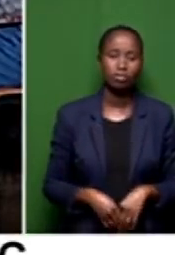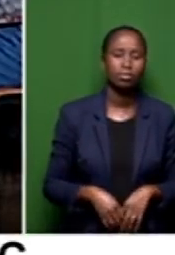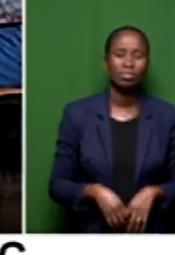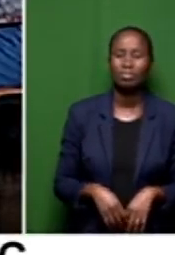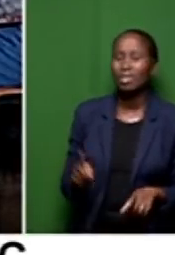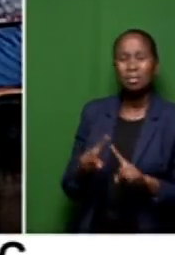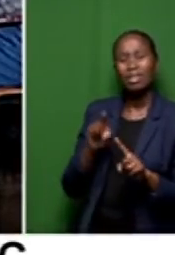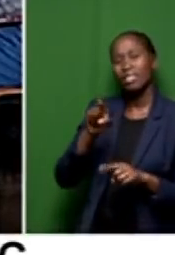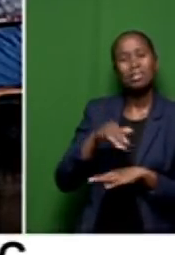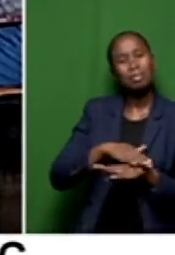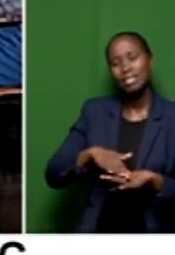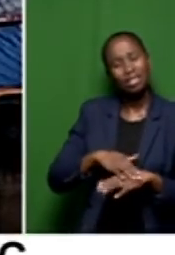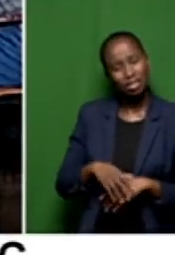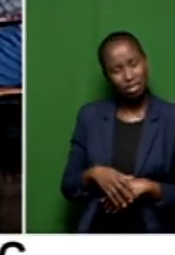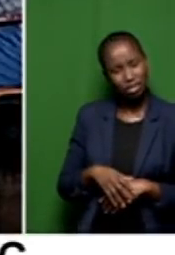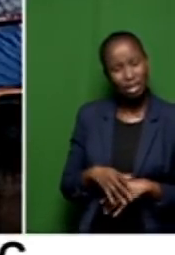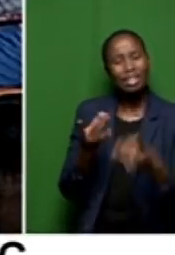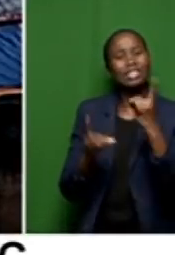So where is the town planner?